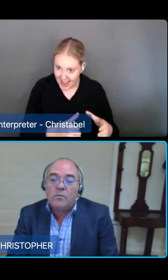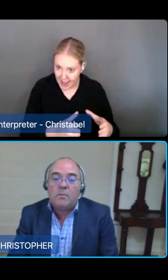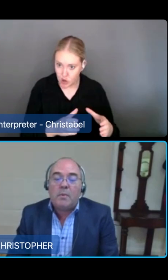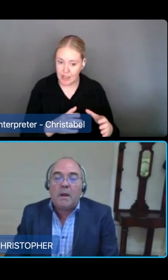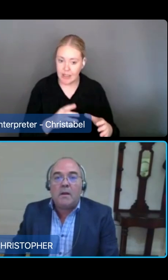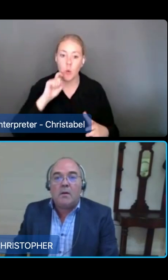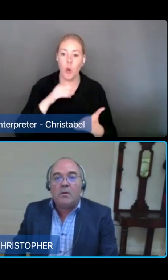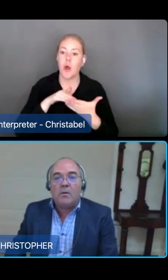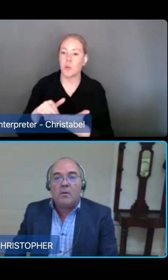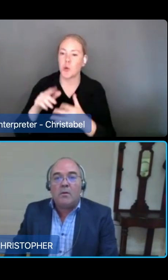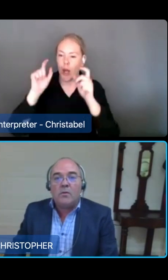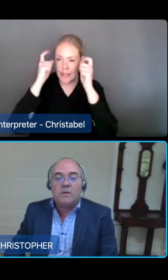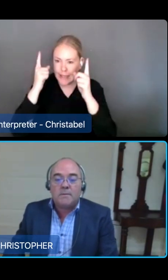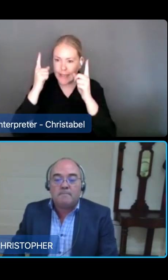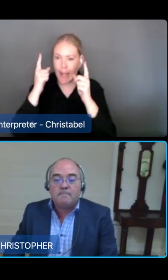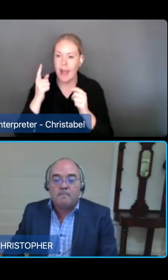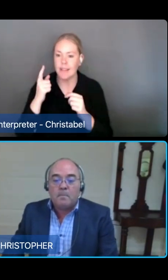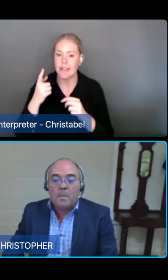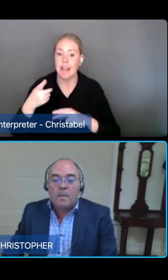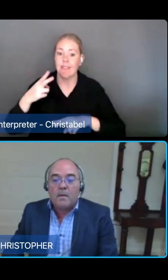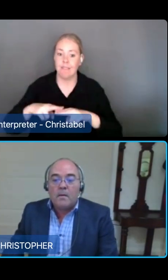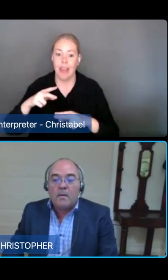in the new model depending on your service types.